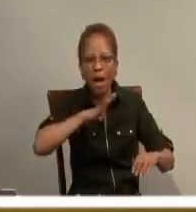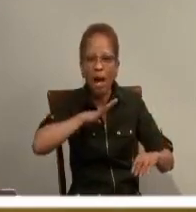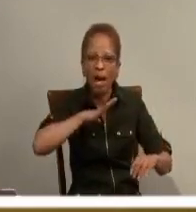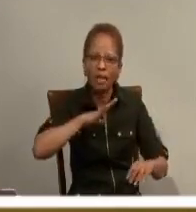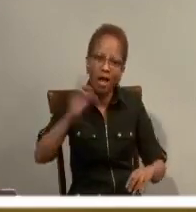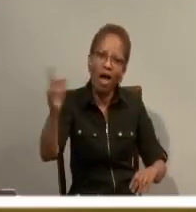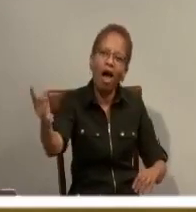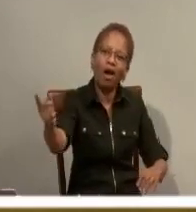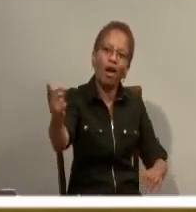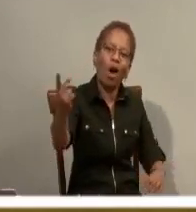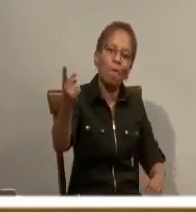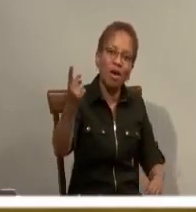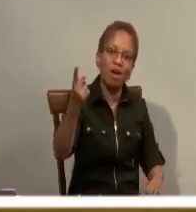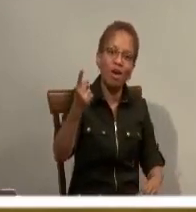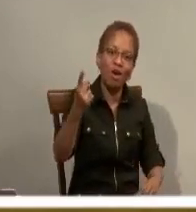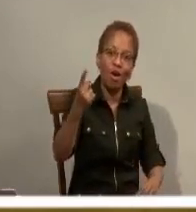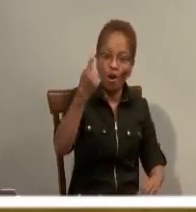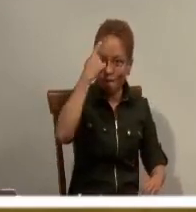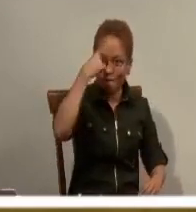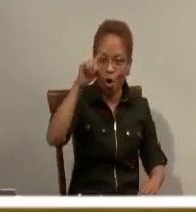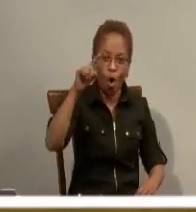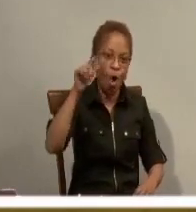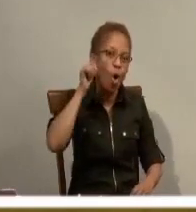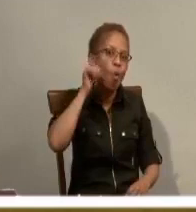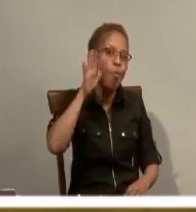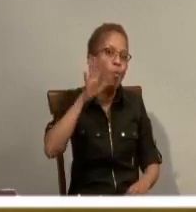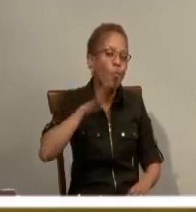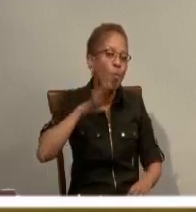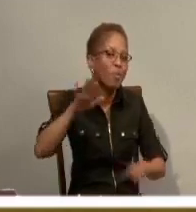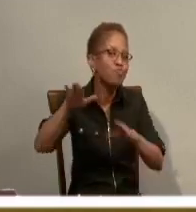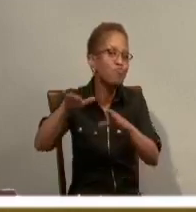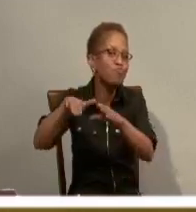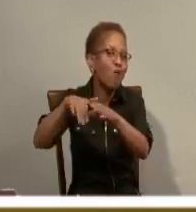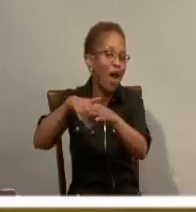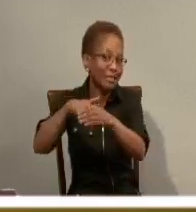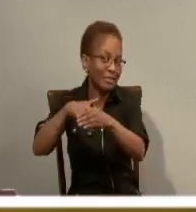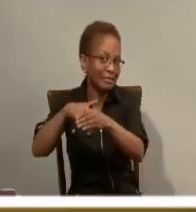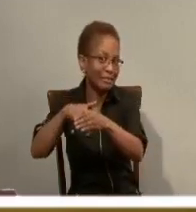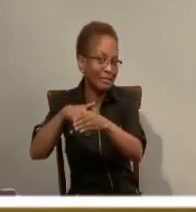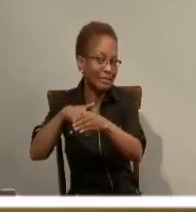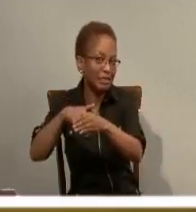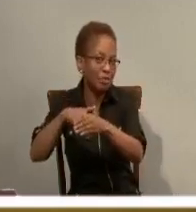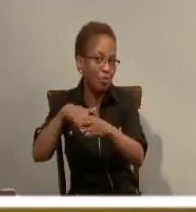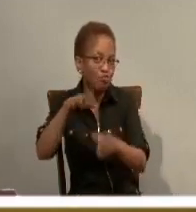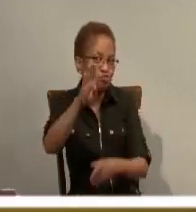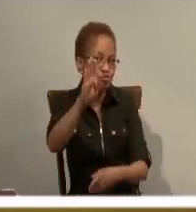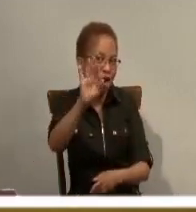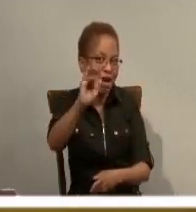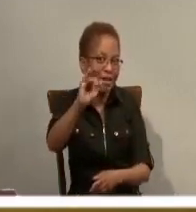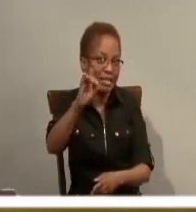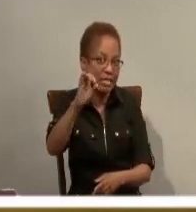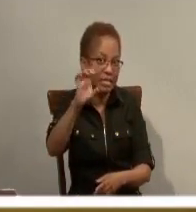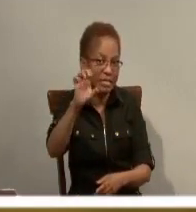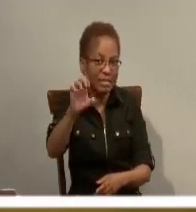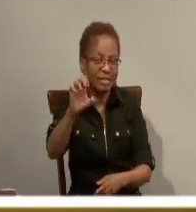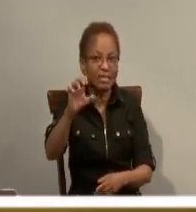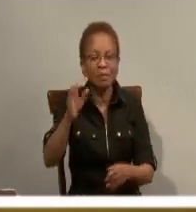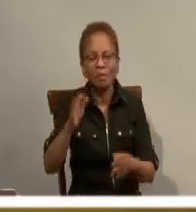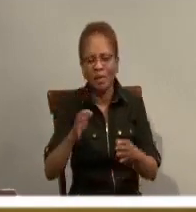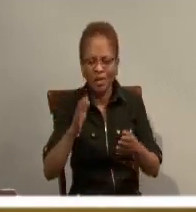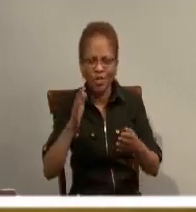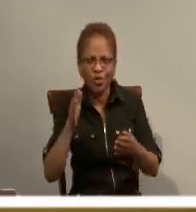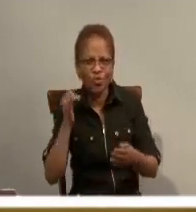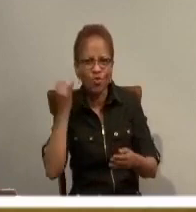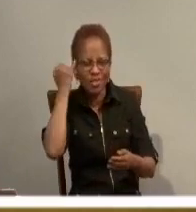claim his bride. That's what we have. Now the whole of the Old Testament has lots of images